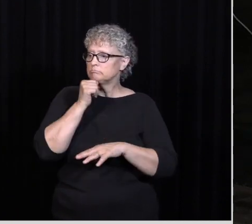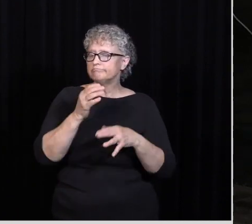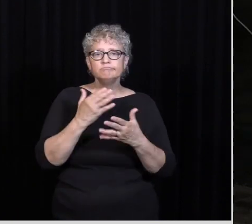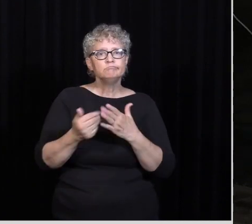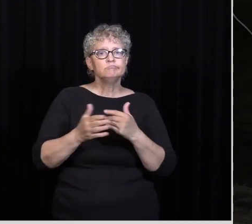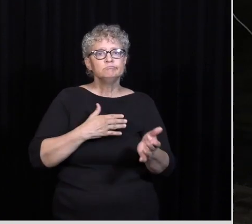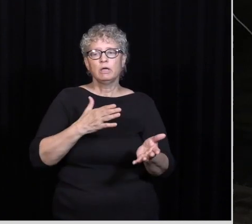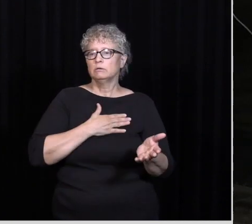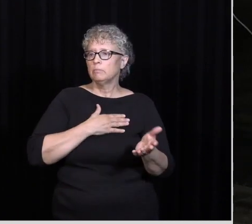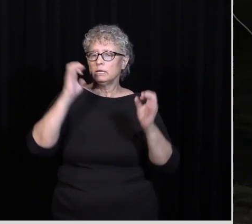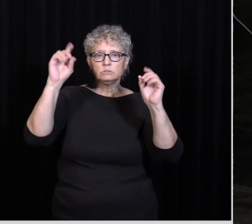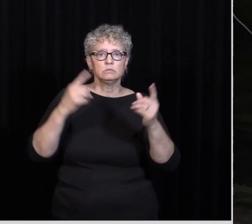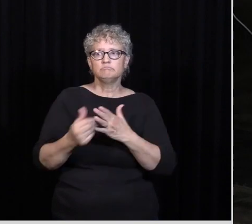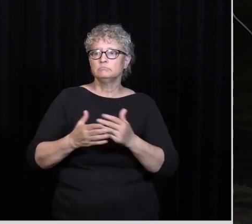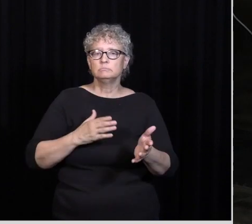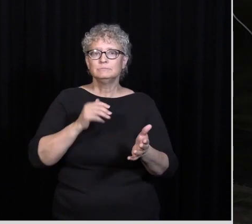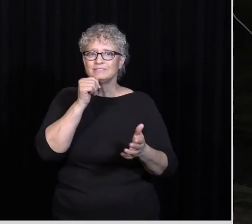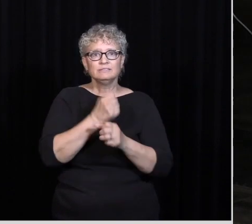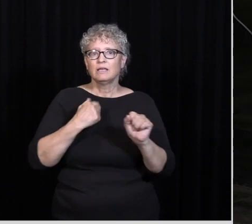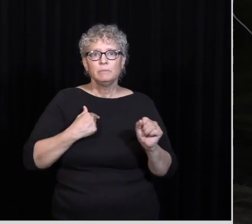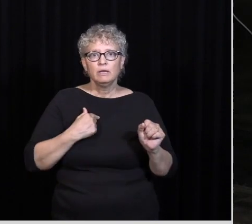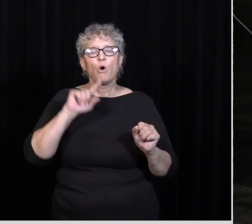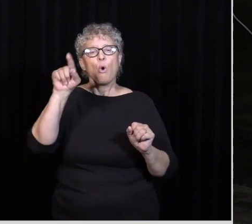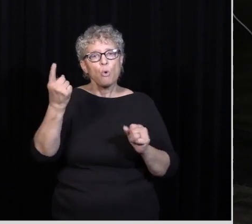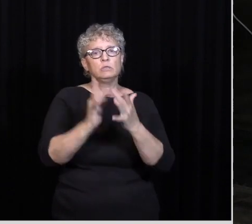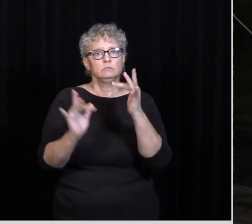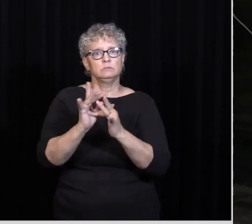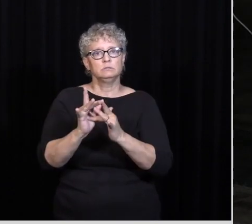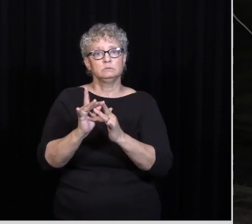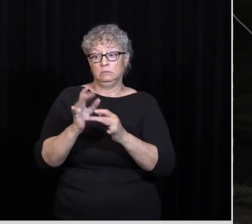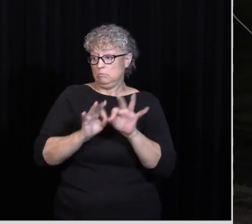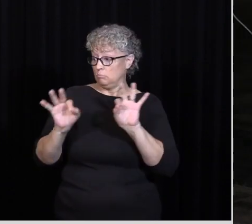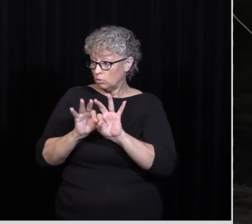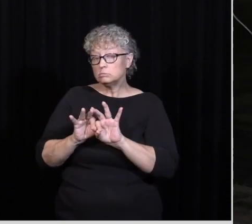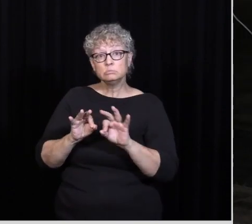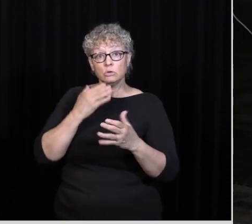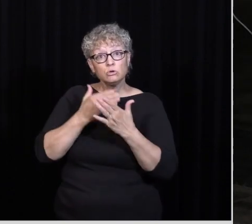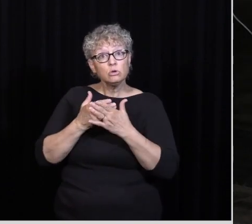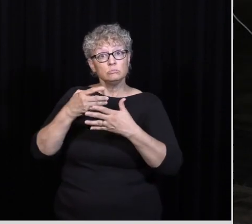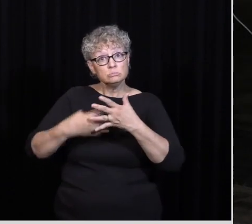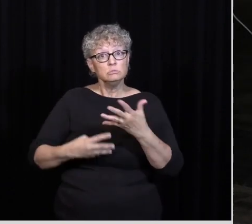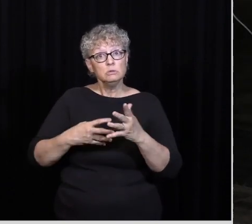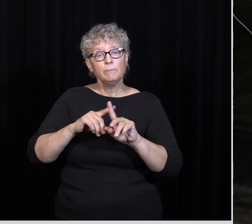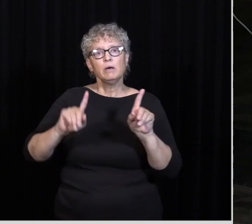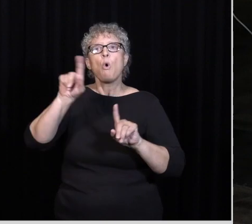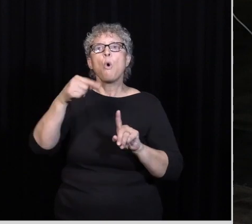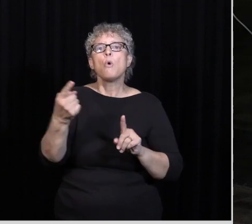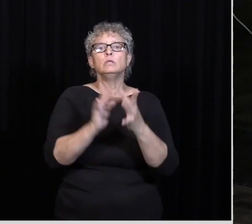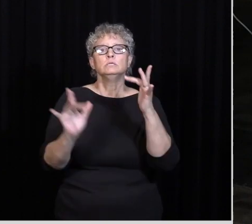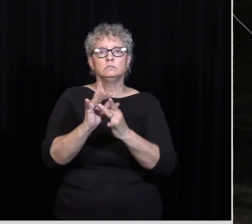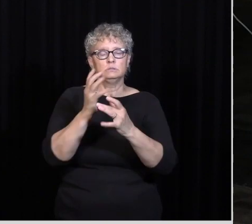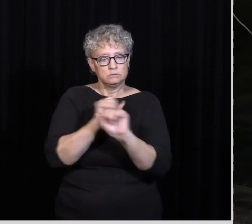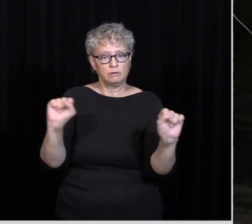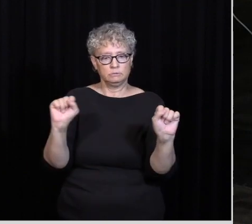Matter None Of That Is Save Me Only Jesus Like It's Important It's Good It's Good Stuff Only Jesus Saves And